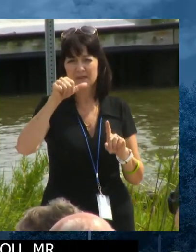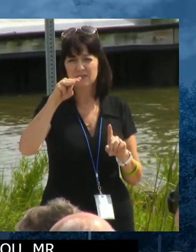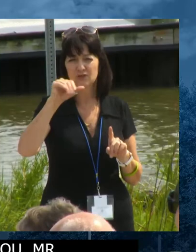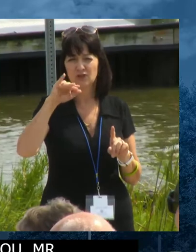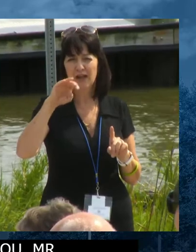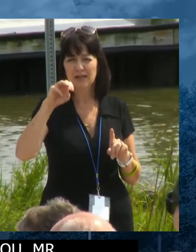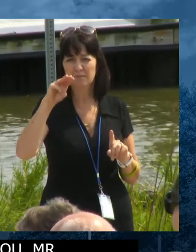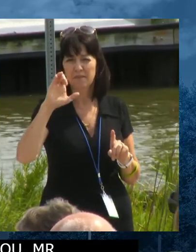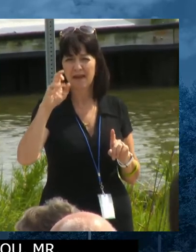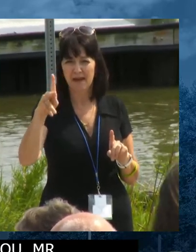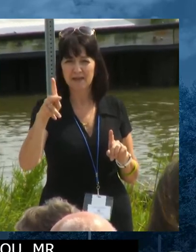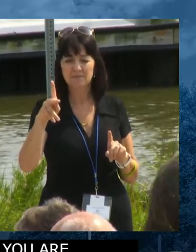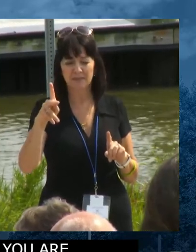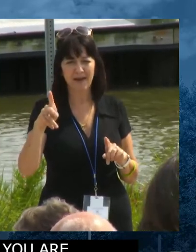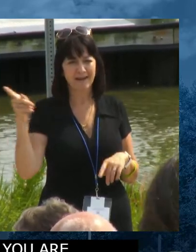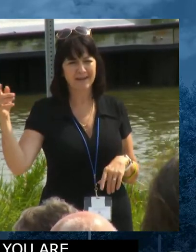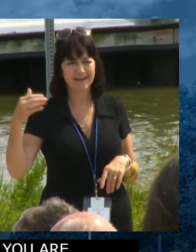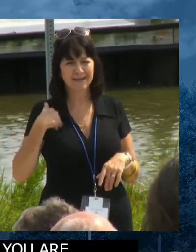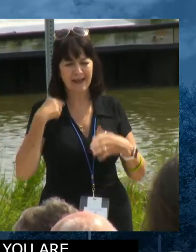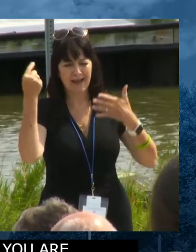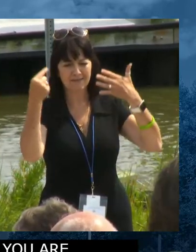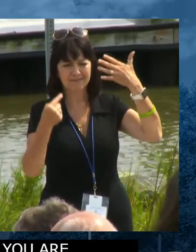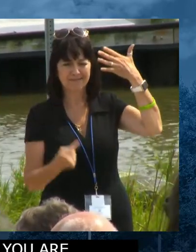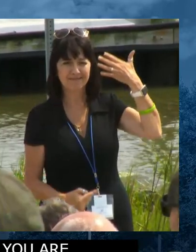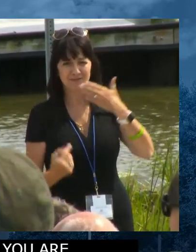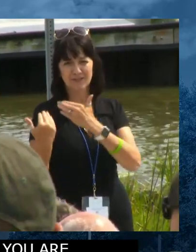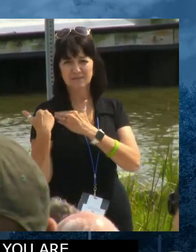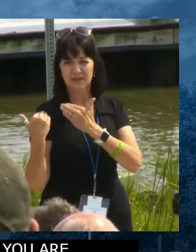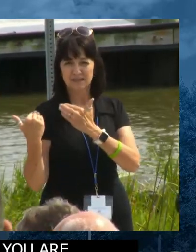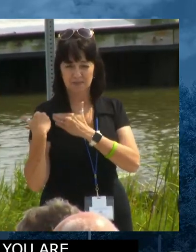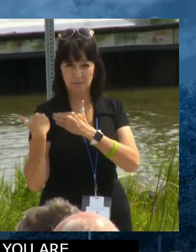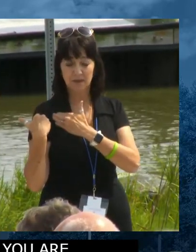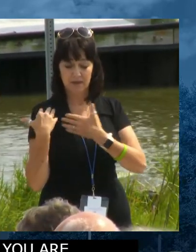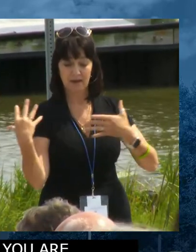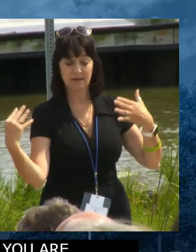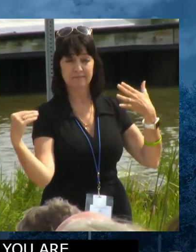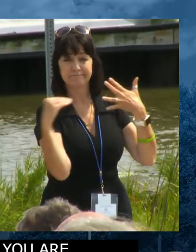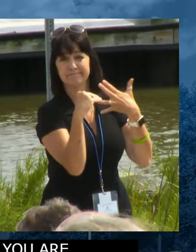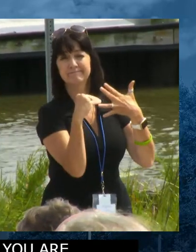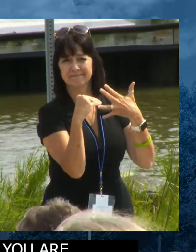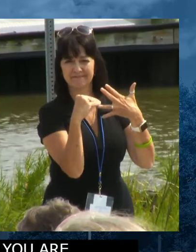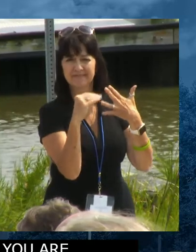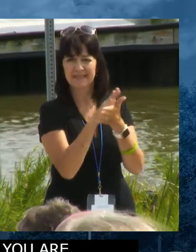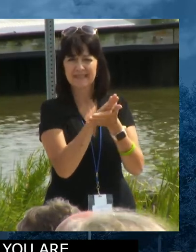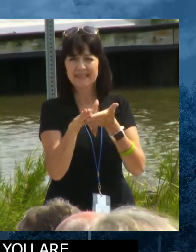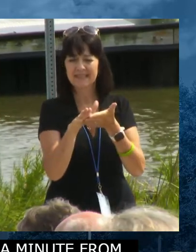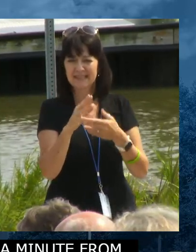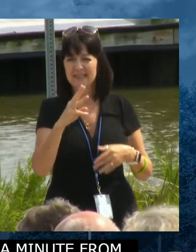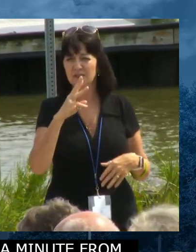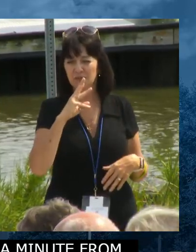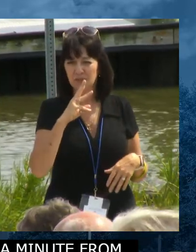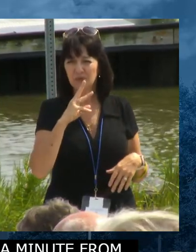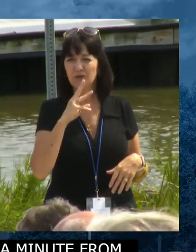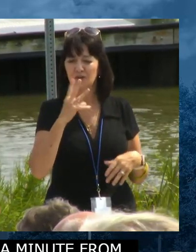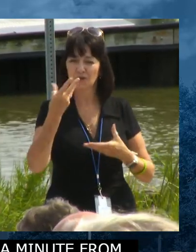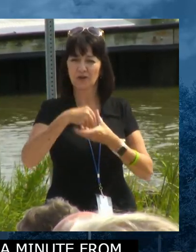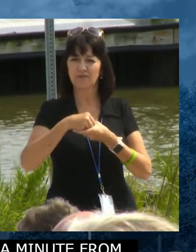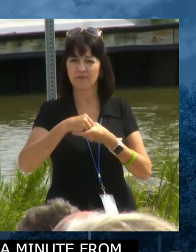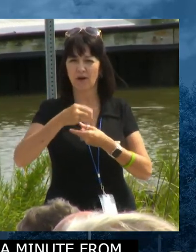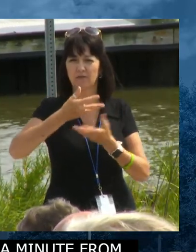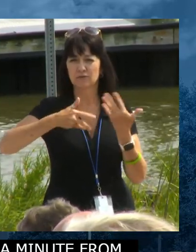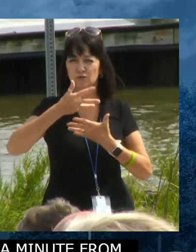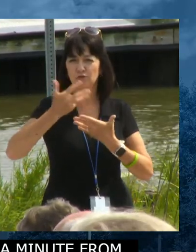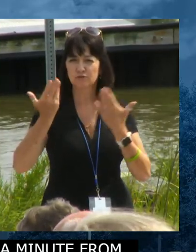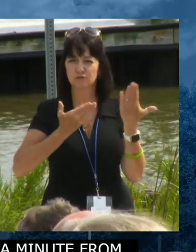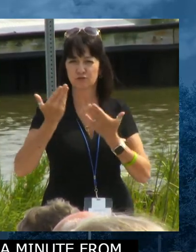Mack has among his responsibilities clean water in the Department of Health and Social Services. But for the last year and